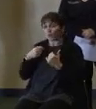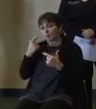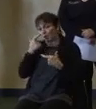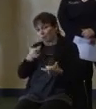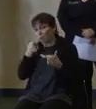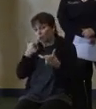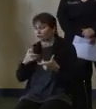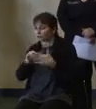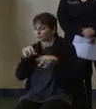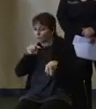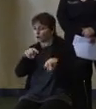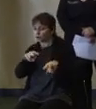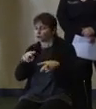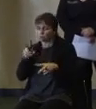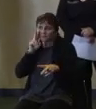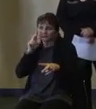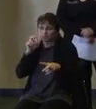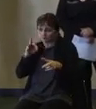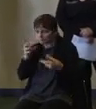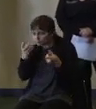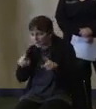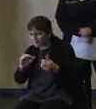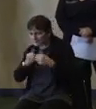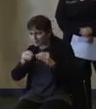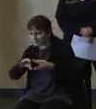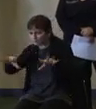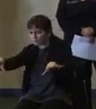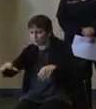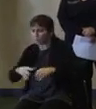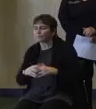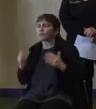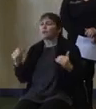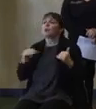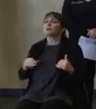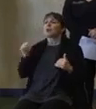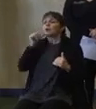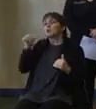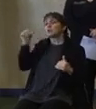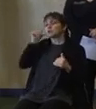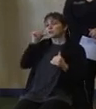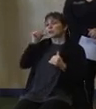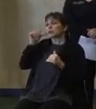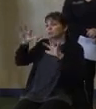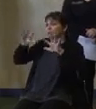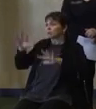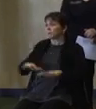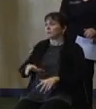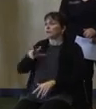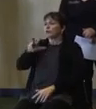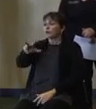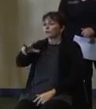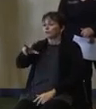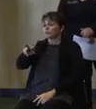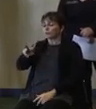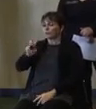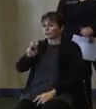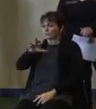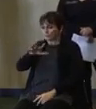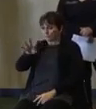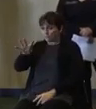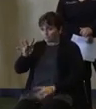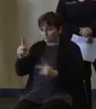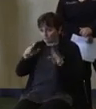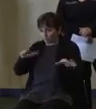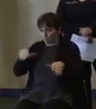a hawk. And in the midst of the storm yesterday, 254 live patients were discharged, while 297